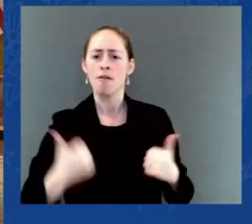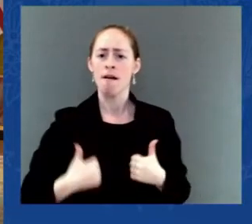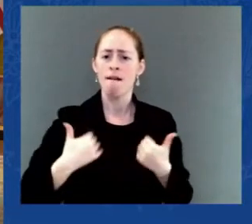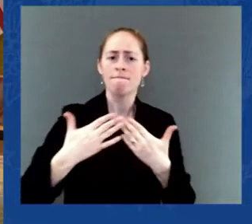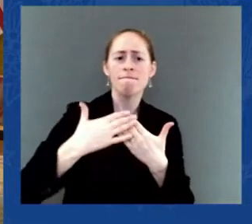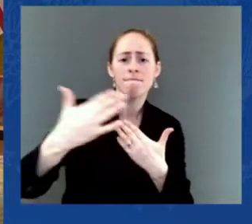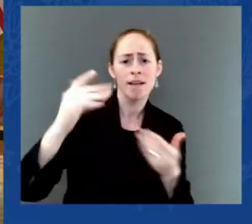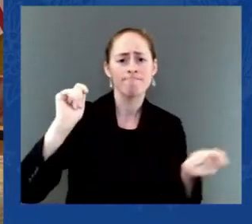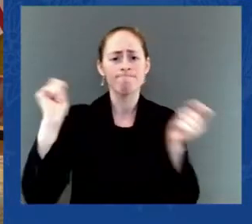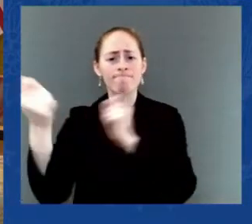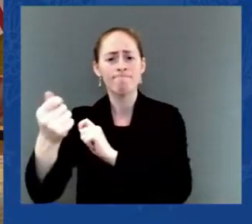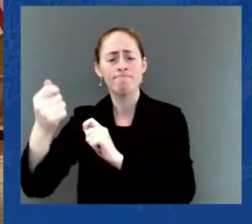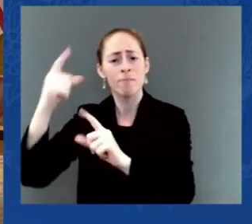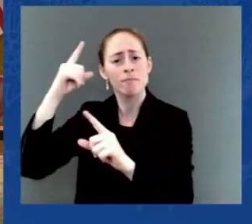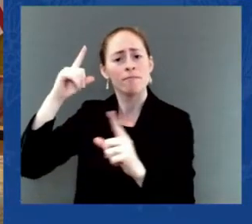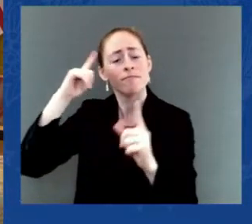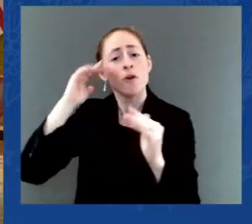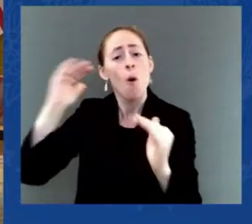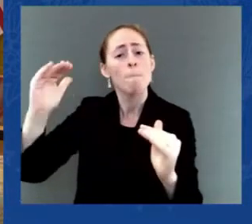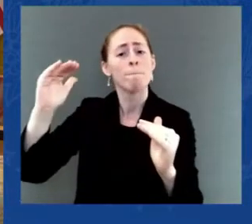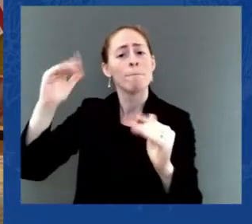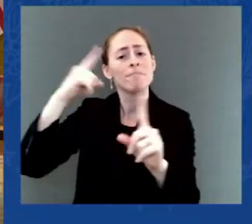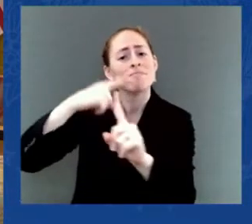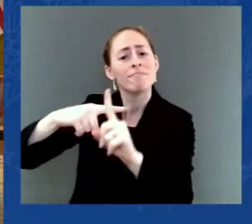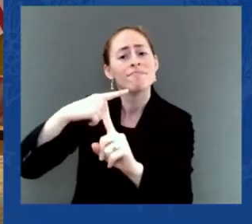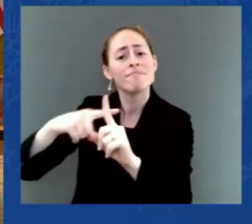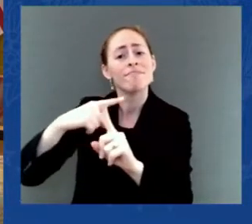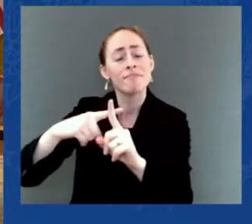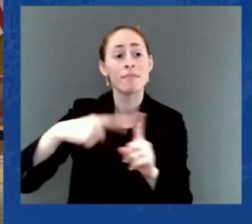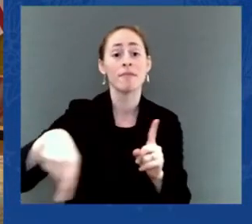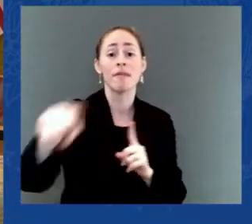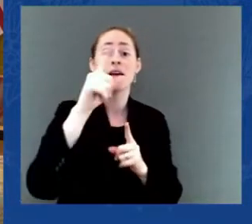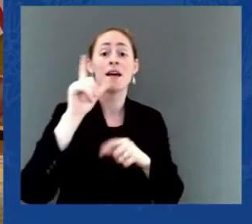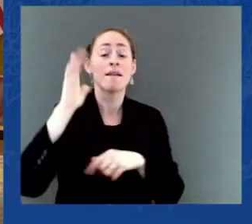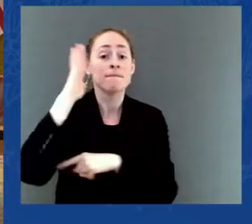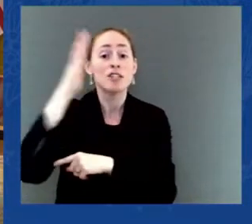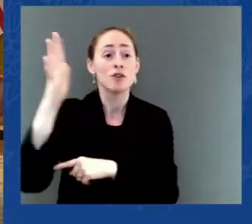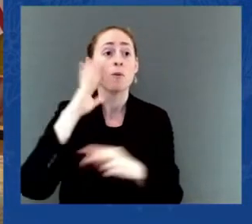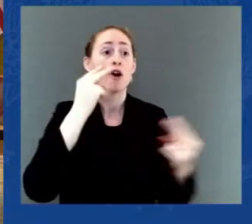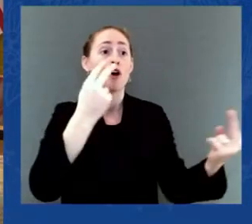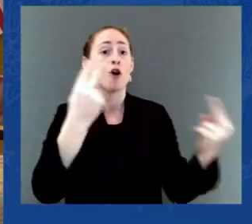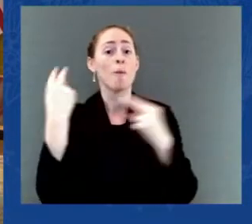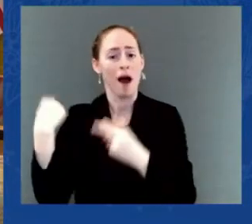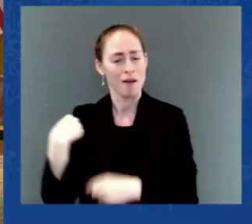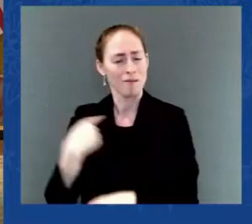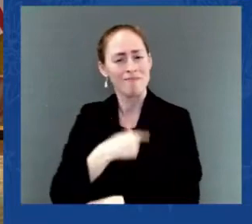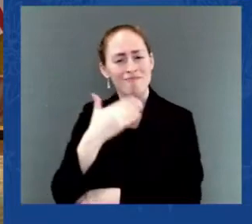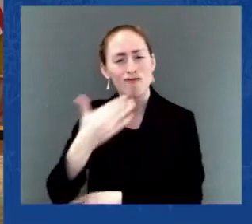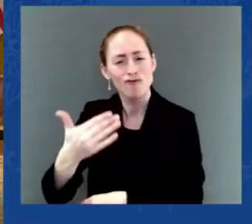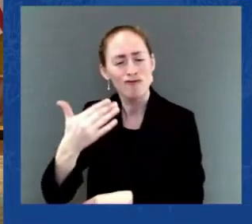Jake Sullivan. Thanks. We'll just give the press a couple minutes to leave the room before we get the meeting underway.